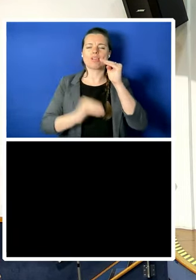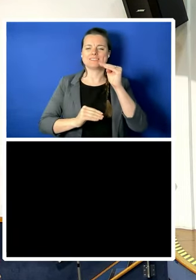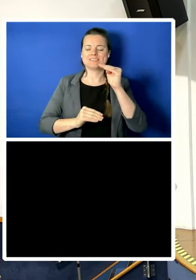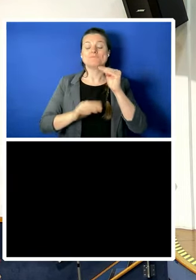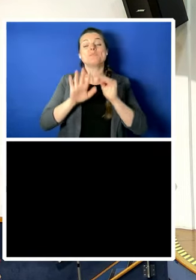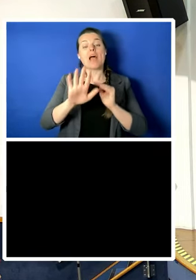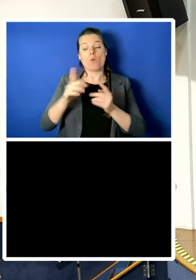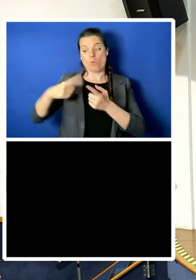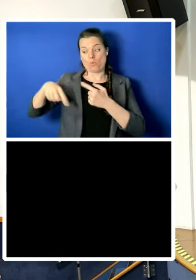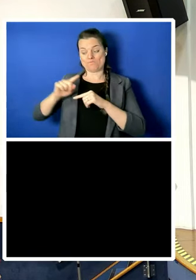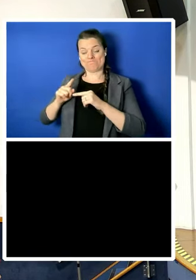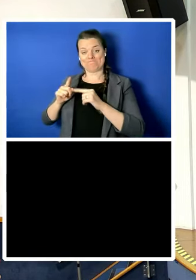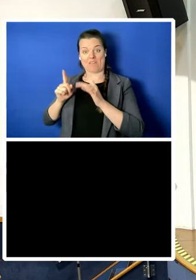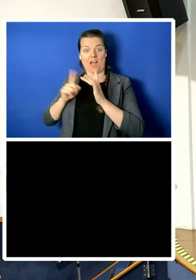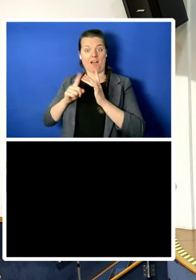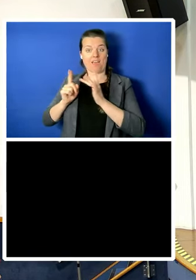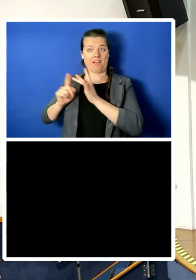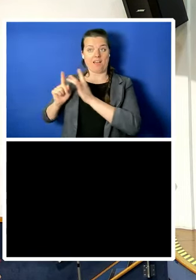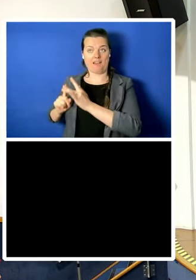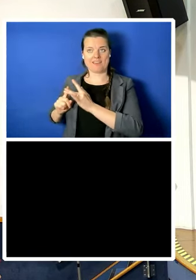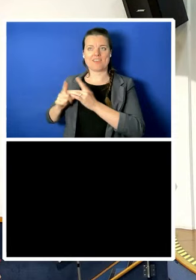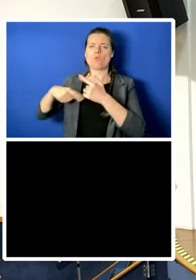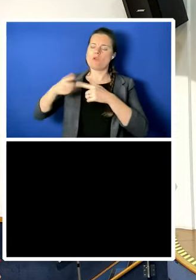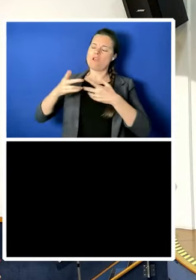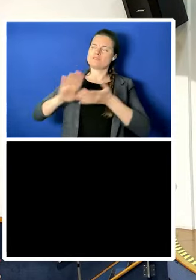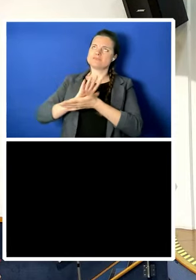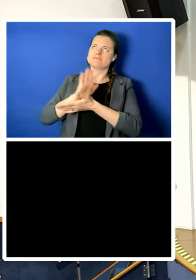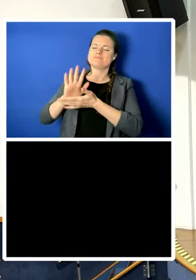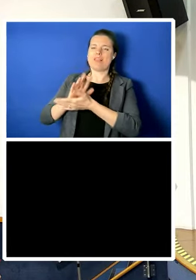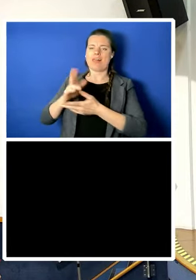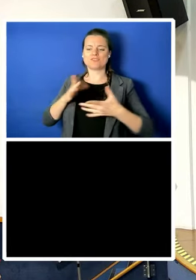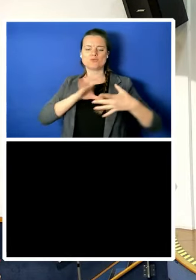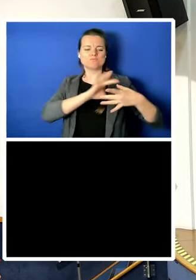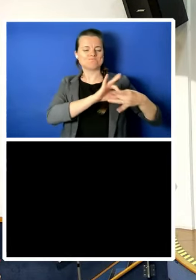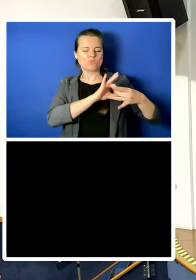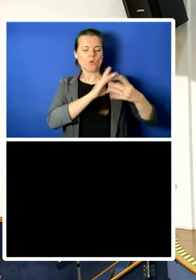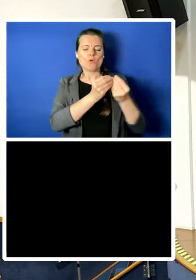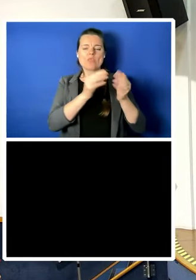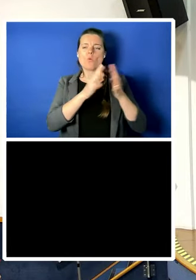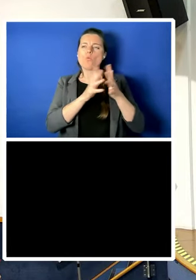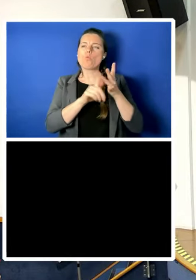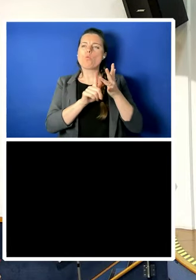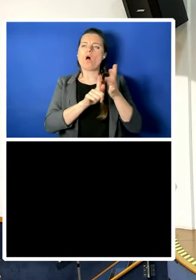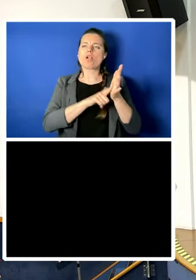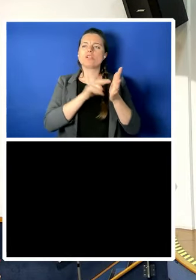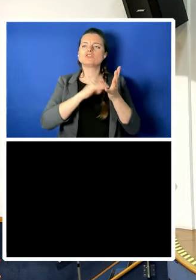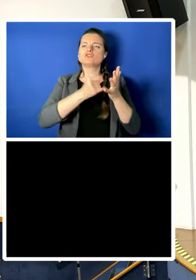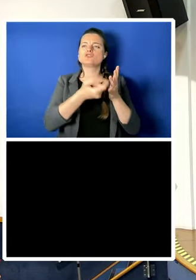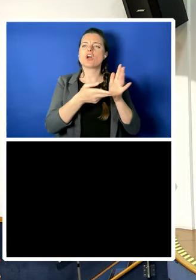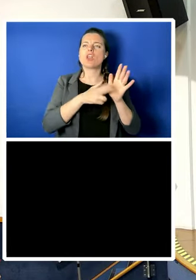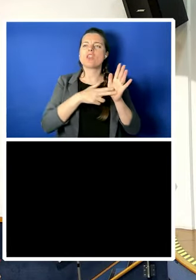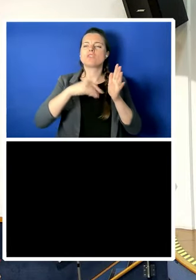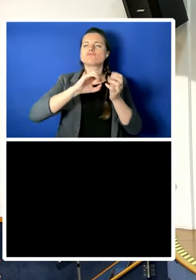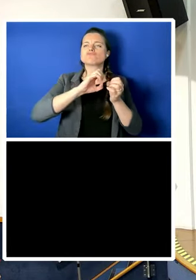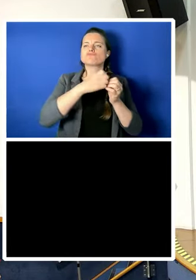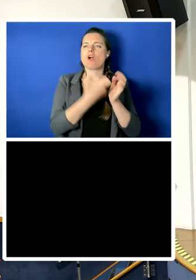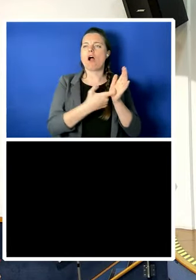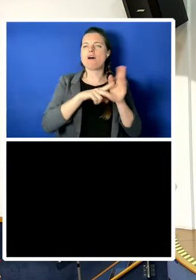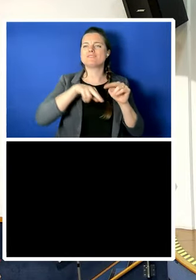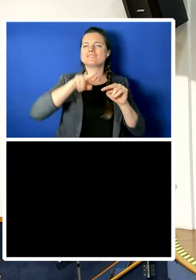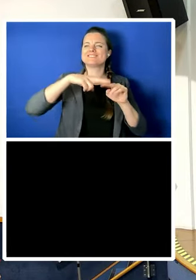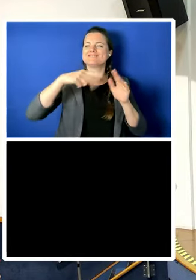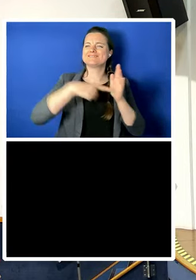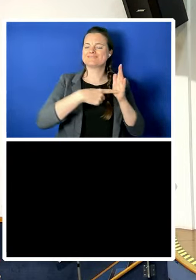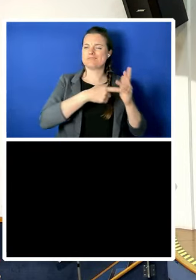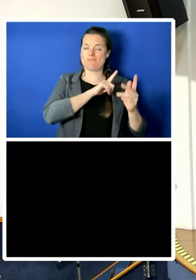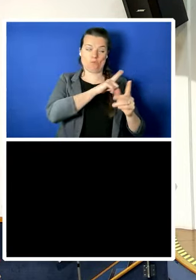to host this annual lecture with the Wollstonecraft Society for the last four years. Our speakers have been Angela Saini,